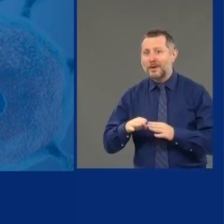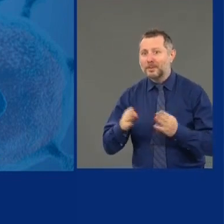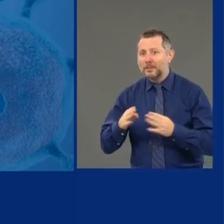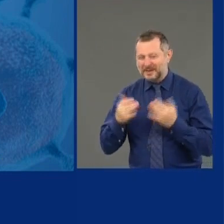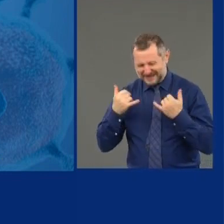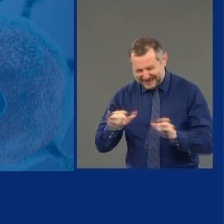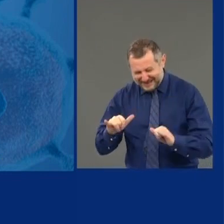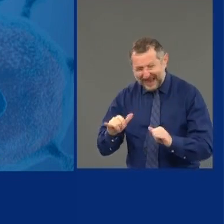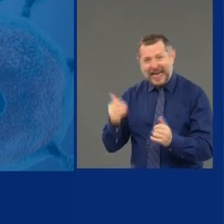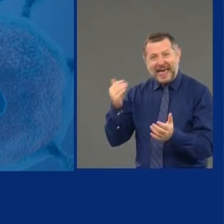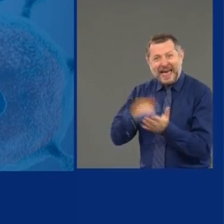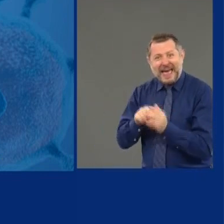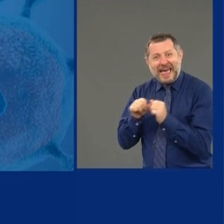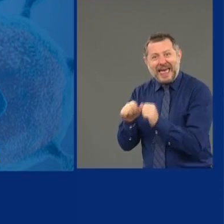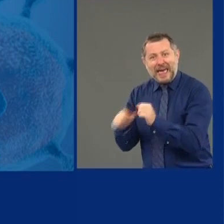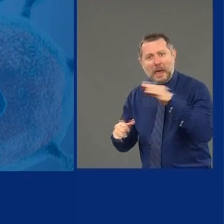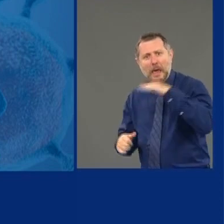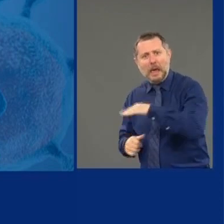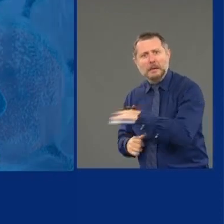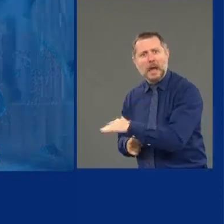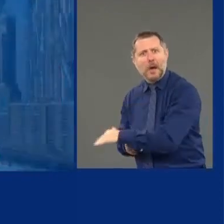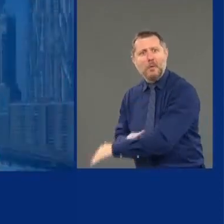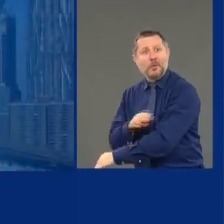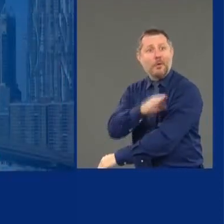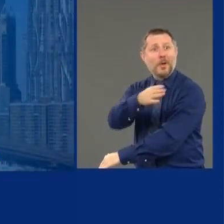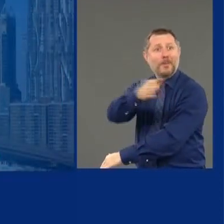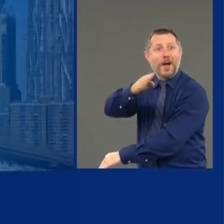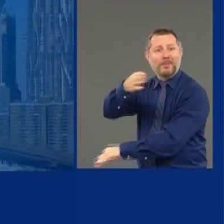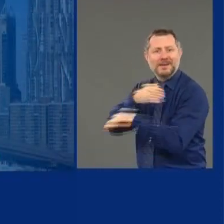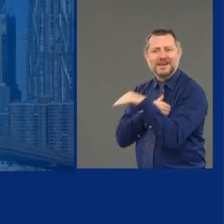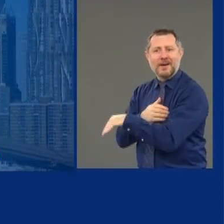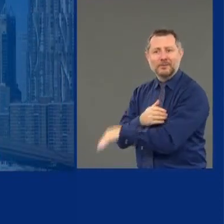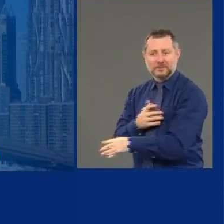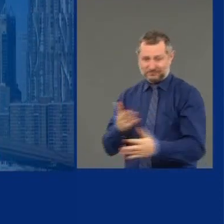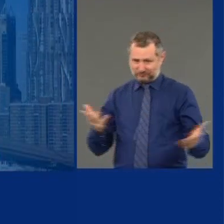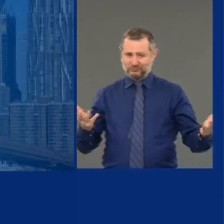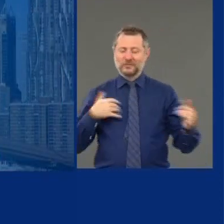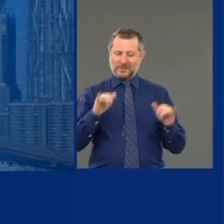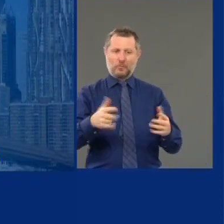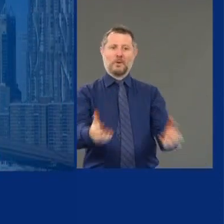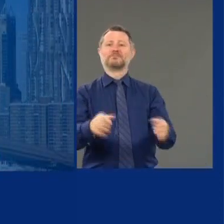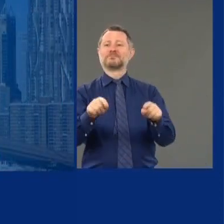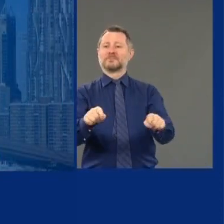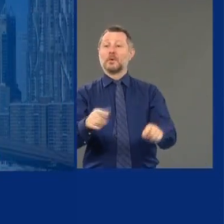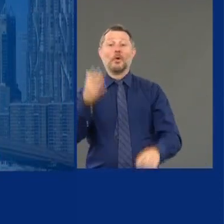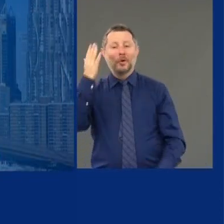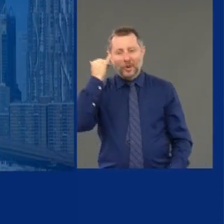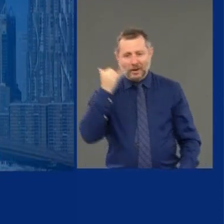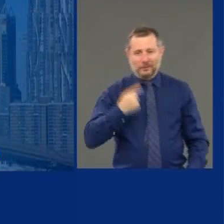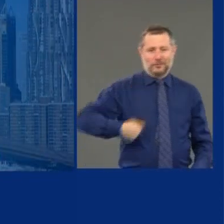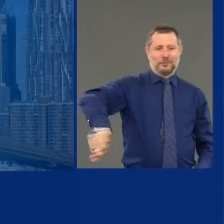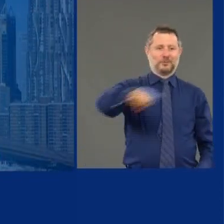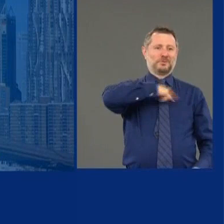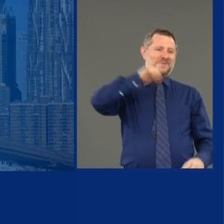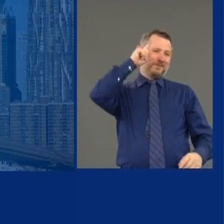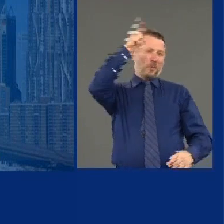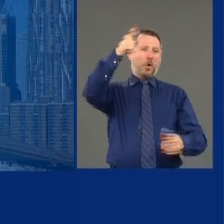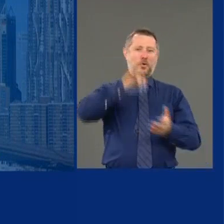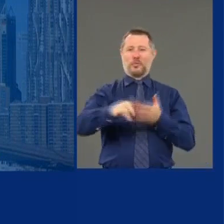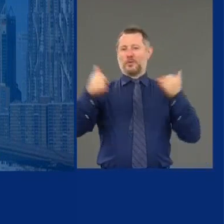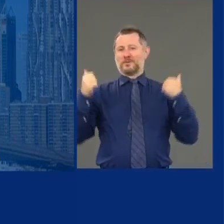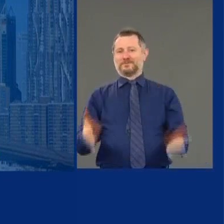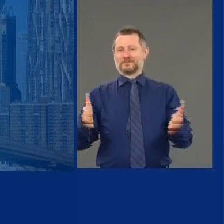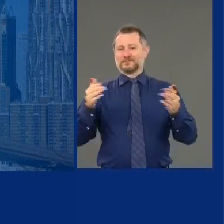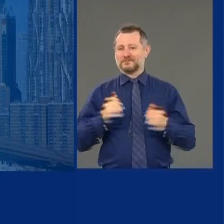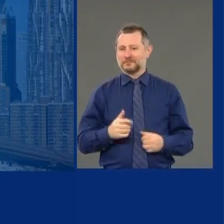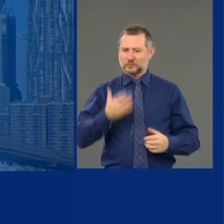continued to go down. And that is exactly what we want to do. Because we have been smart the way we've done